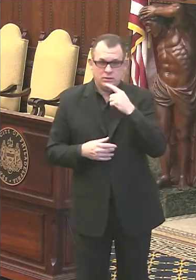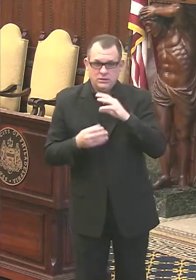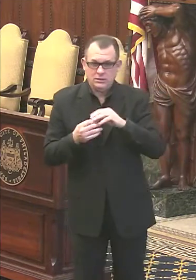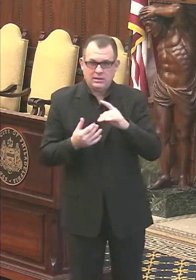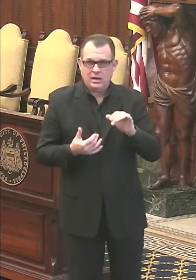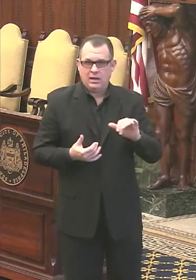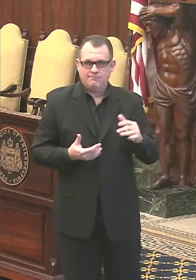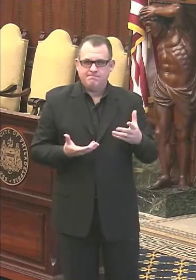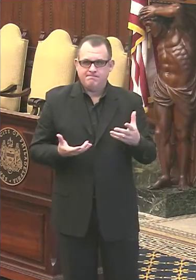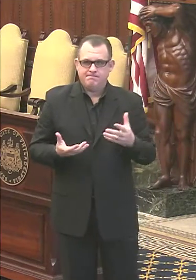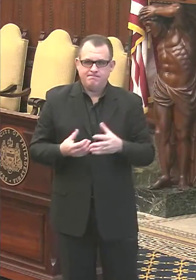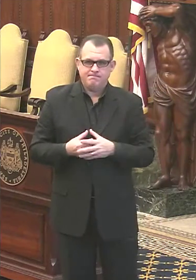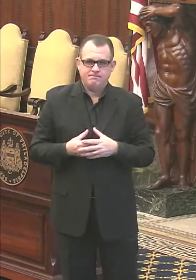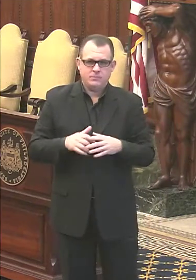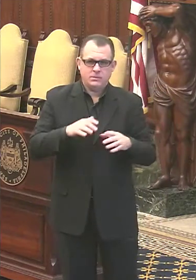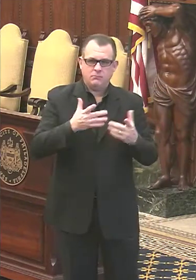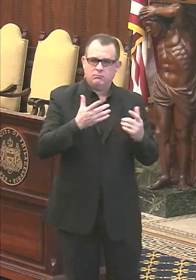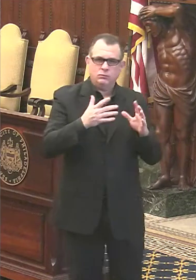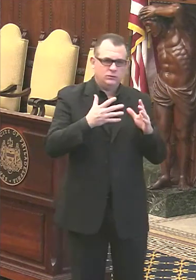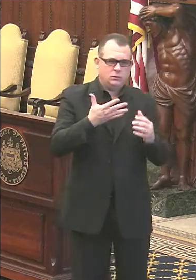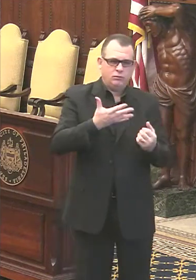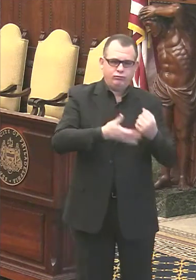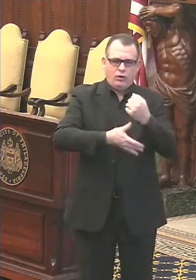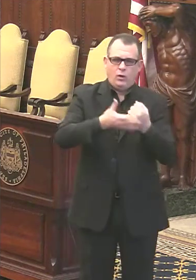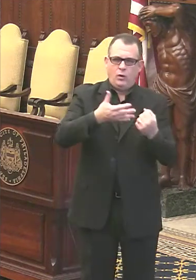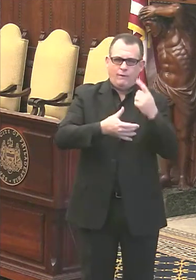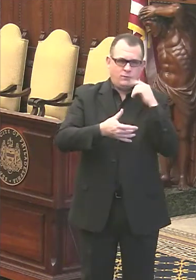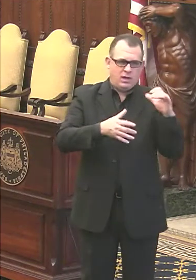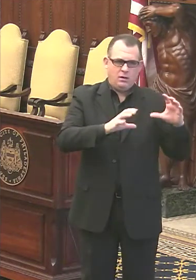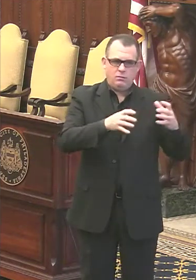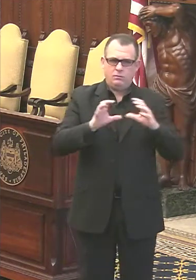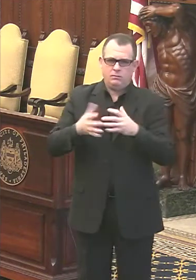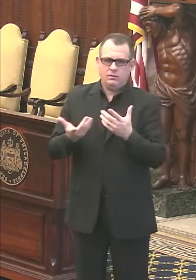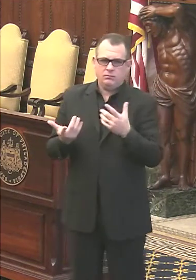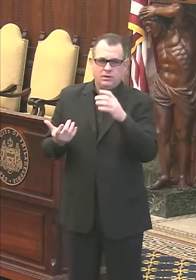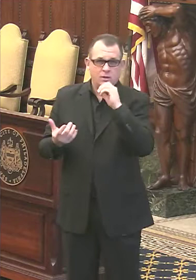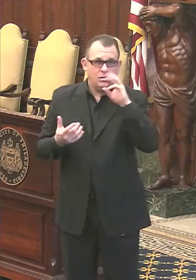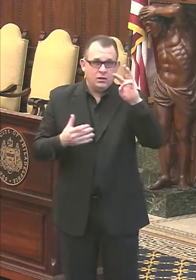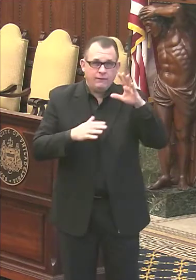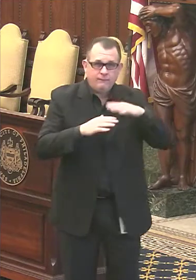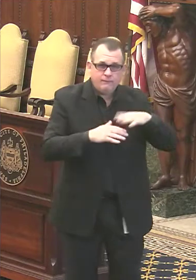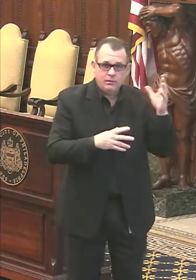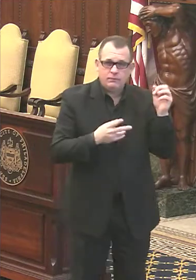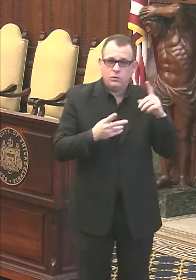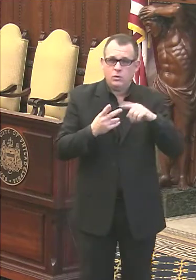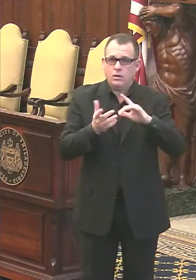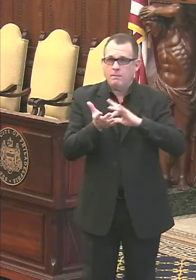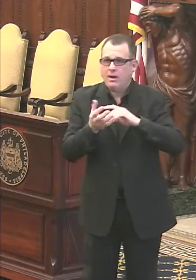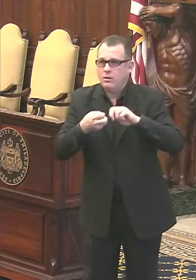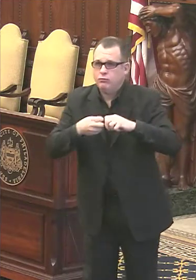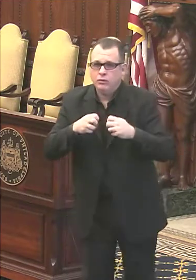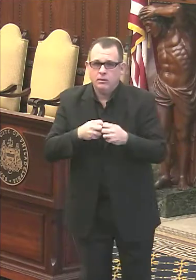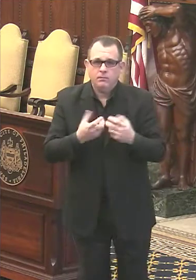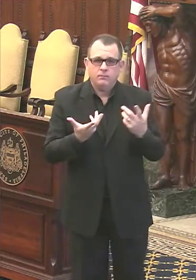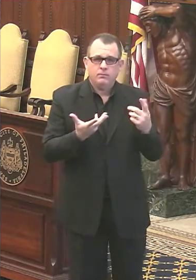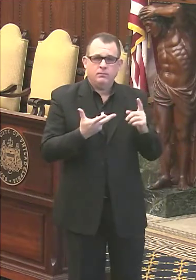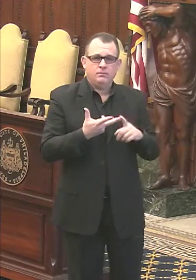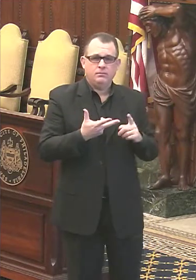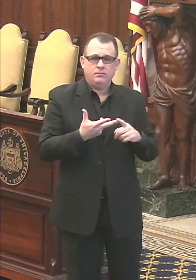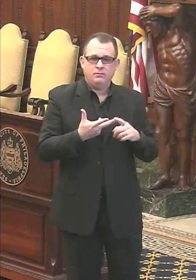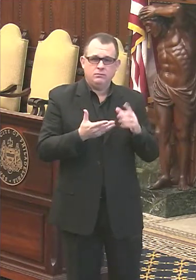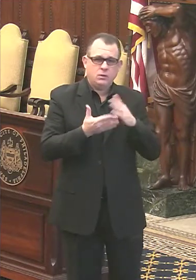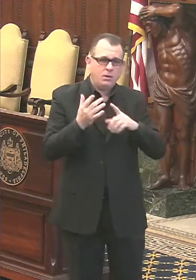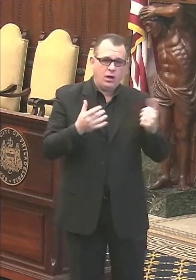sub priority groups, you know, starting with age 75 and those medical conditions, then moving to some other